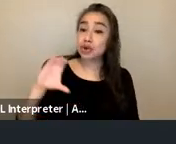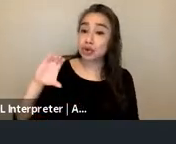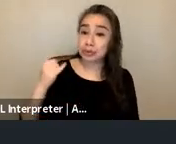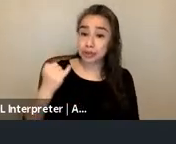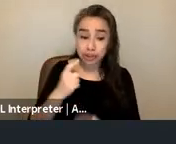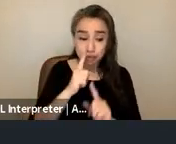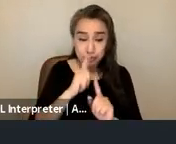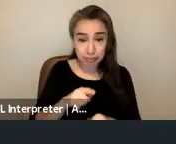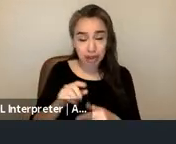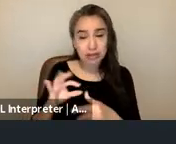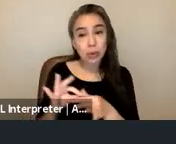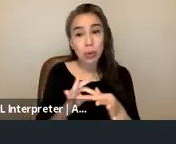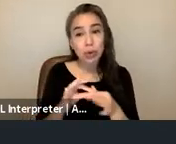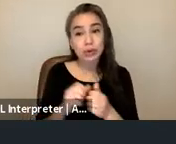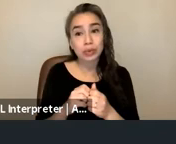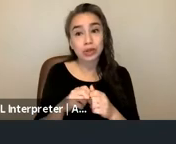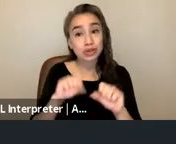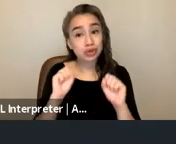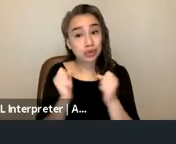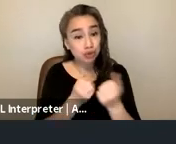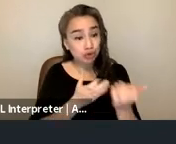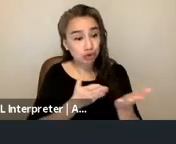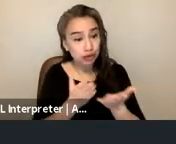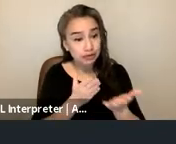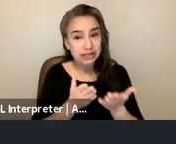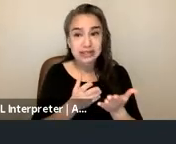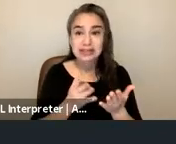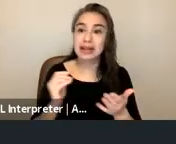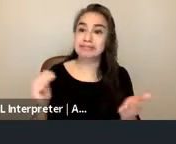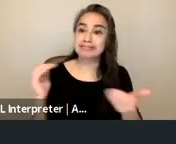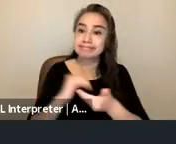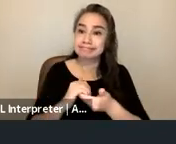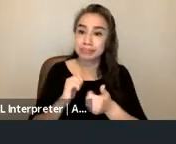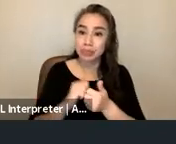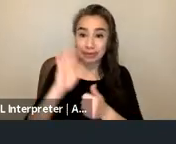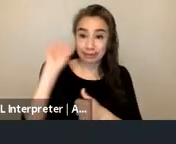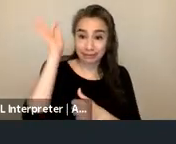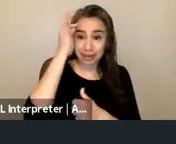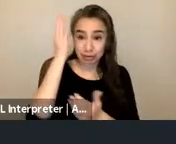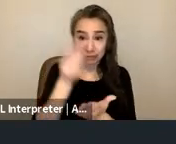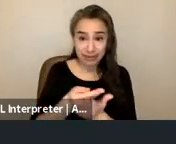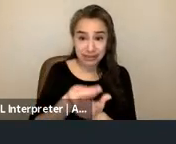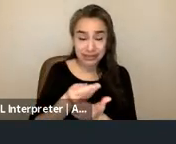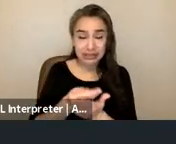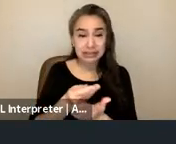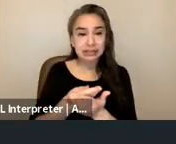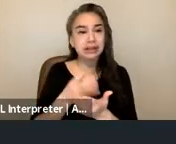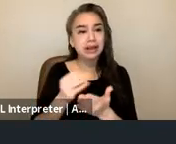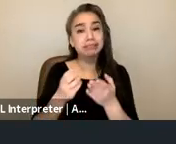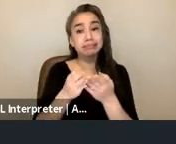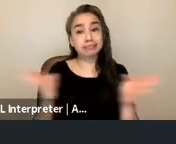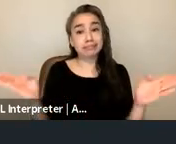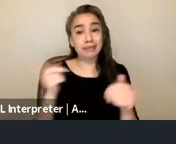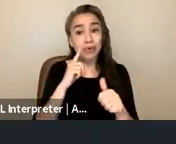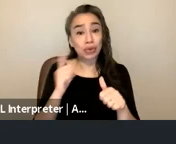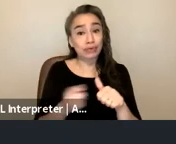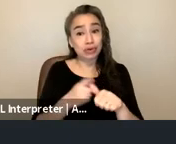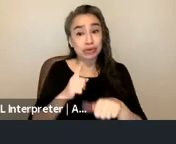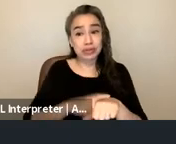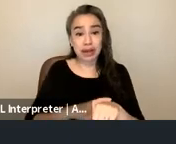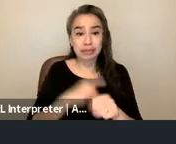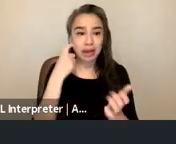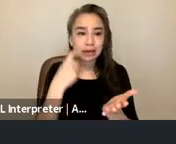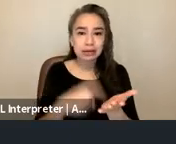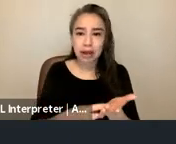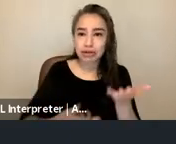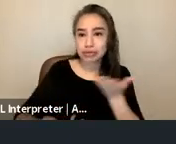services and federal funding and it publicly for the first time perhaps acknowledged interpersonal violence